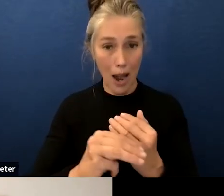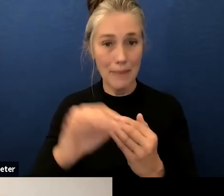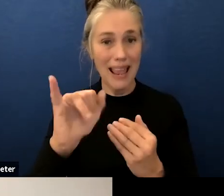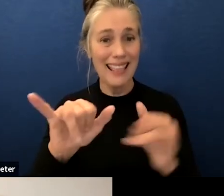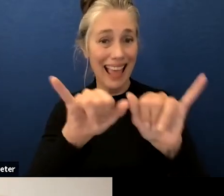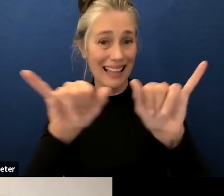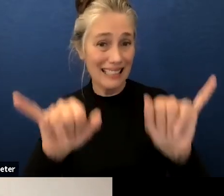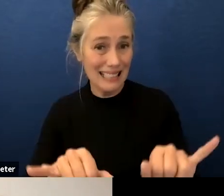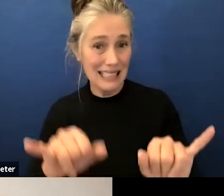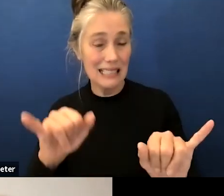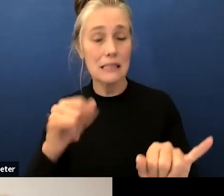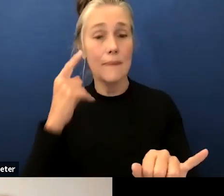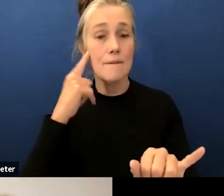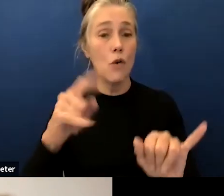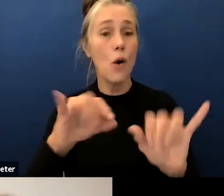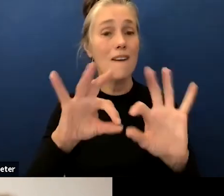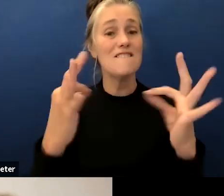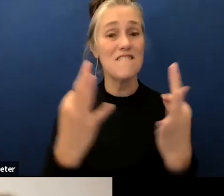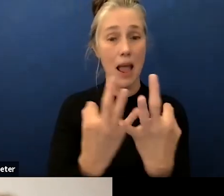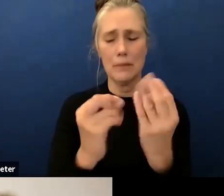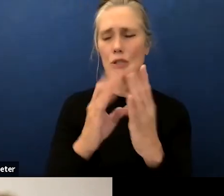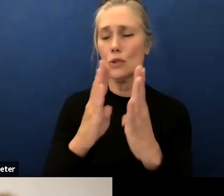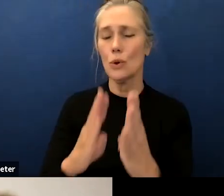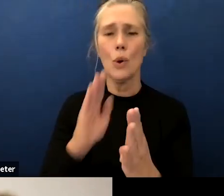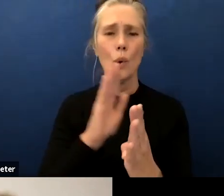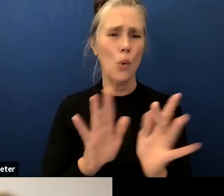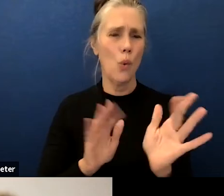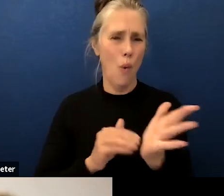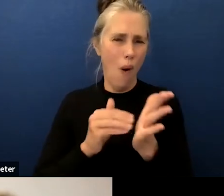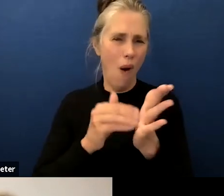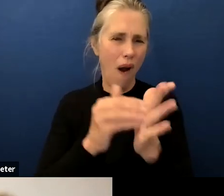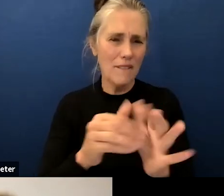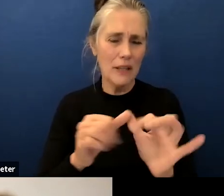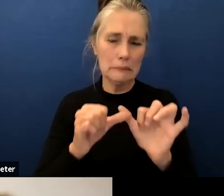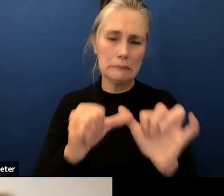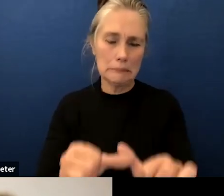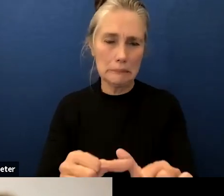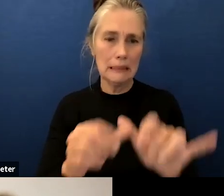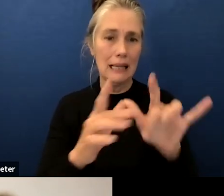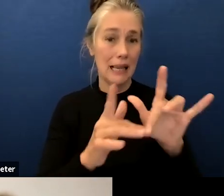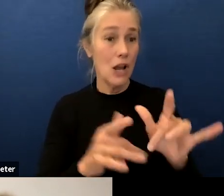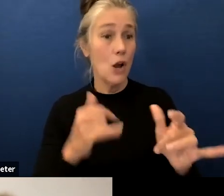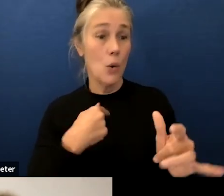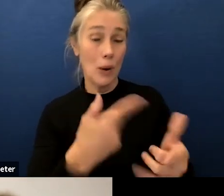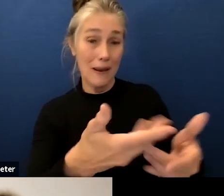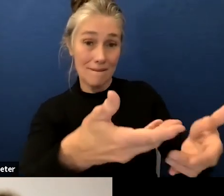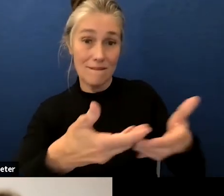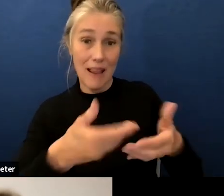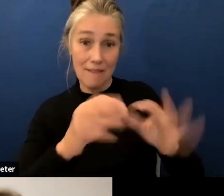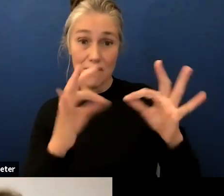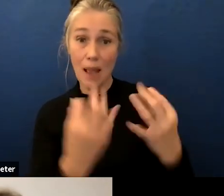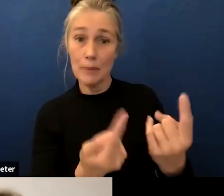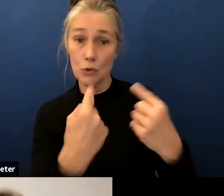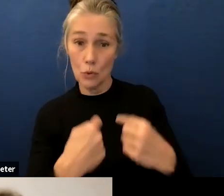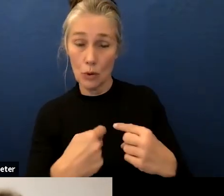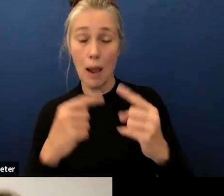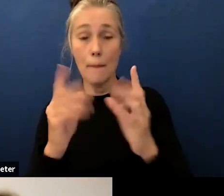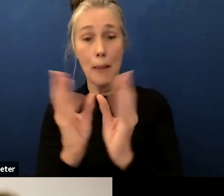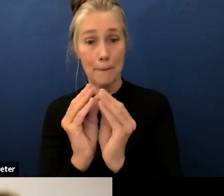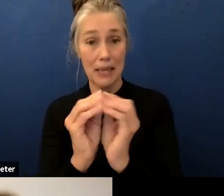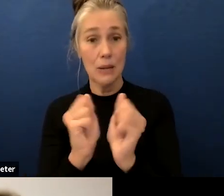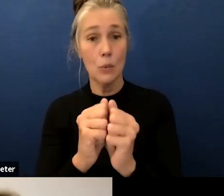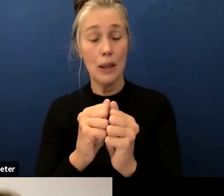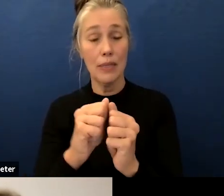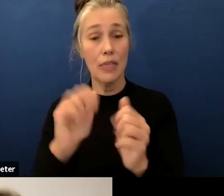as chronic absentees this program includes family meetings with school administrators and other support staff